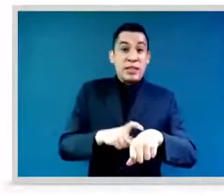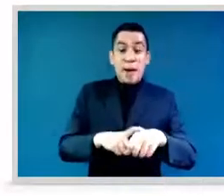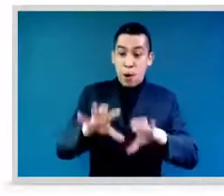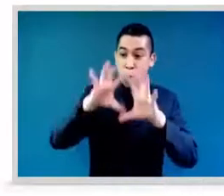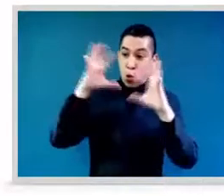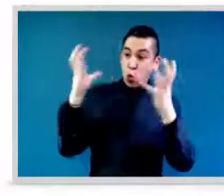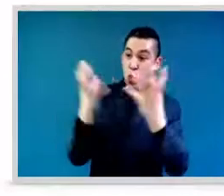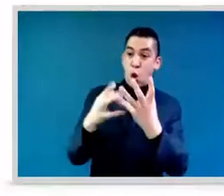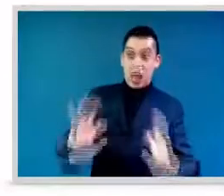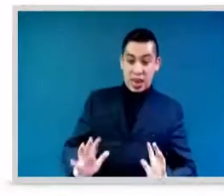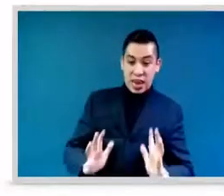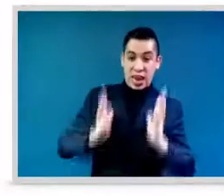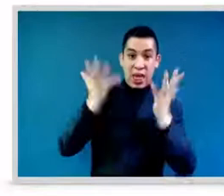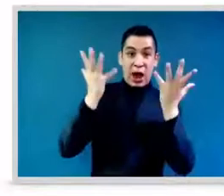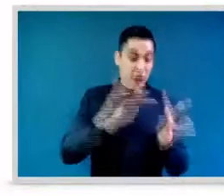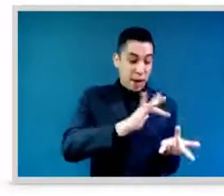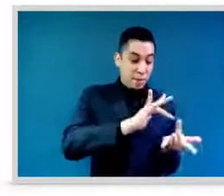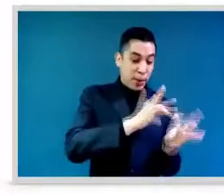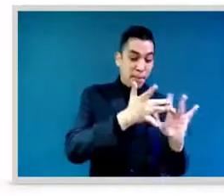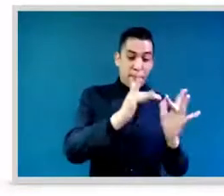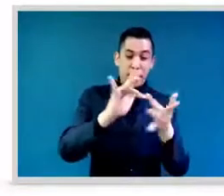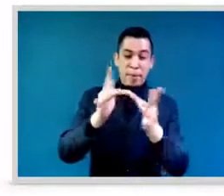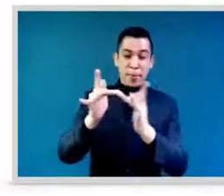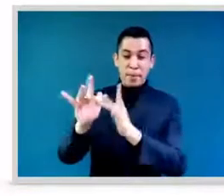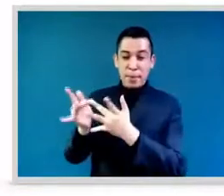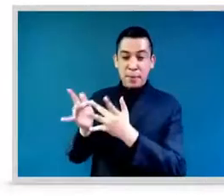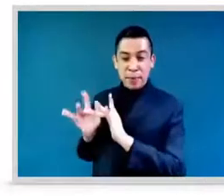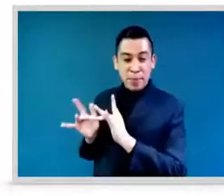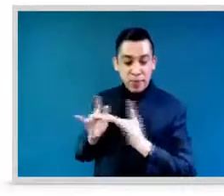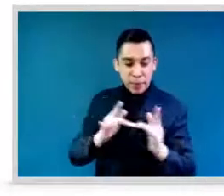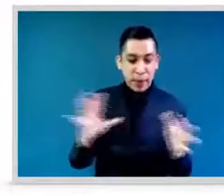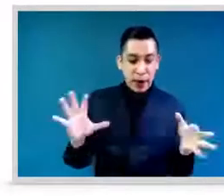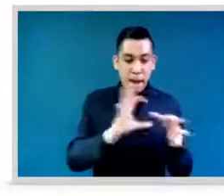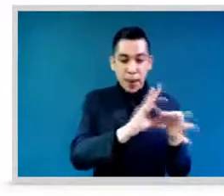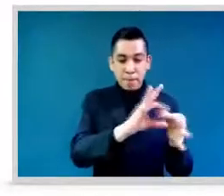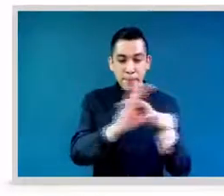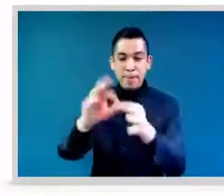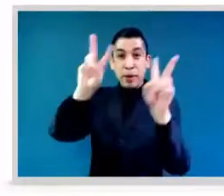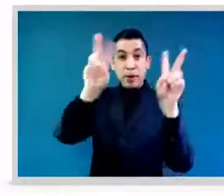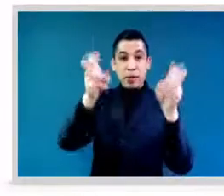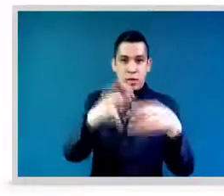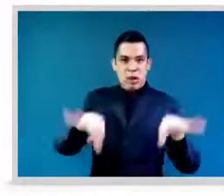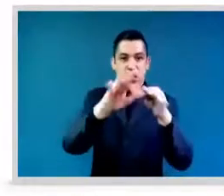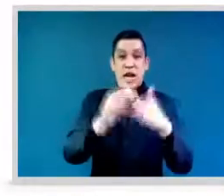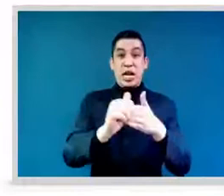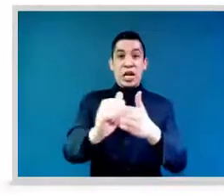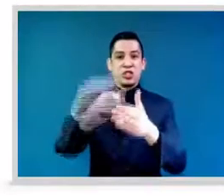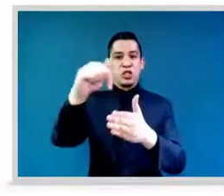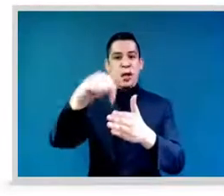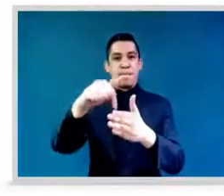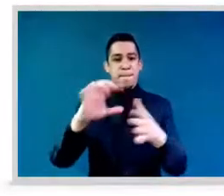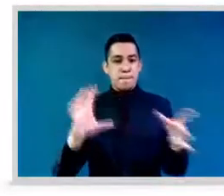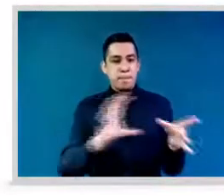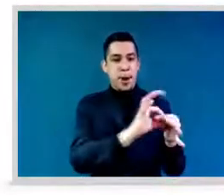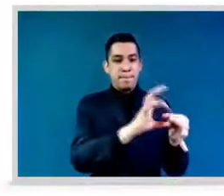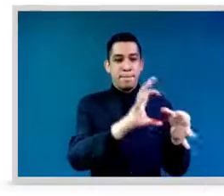They have to be liderazgos that se despojen of a certain sense of egoism, even of the nationalism of each one